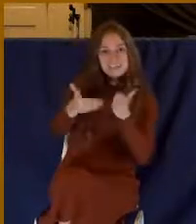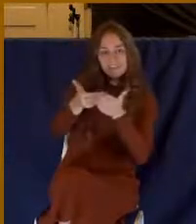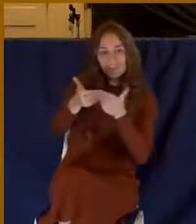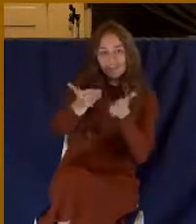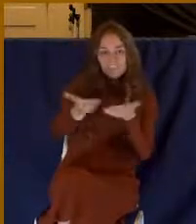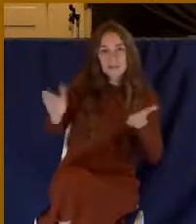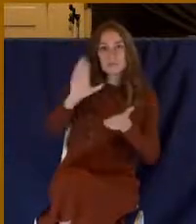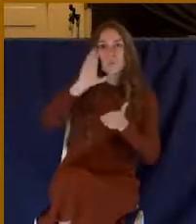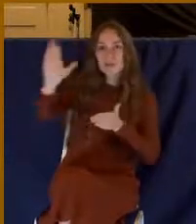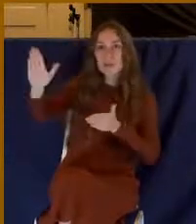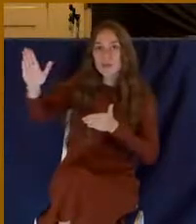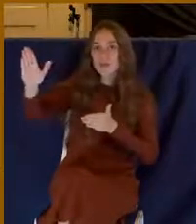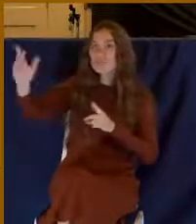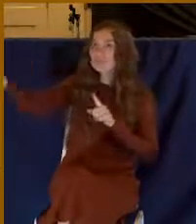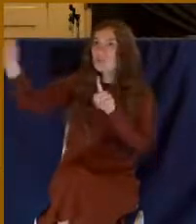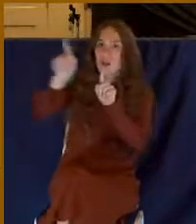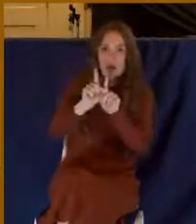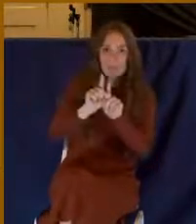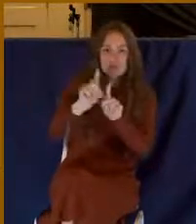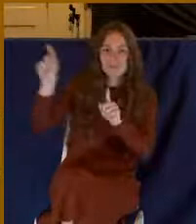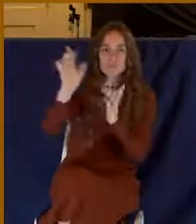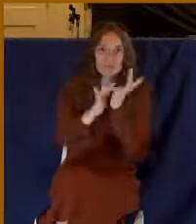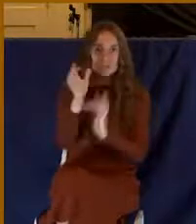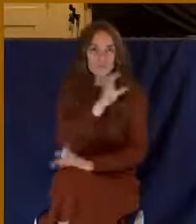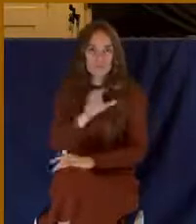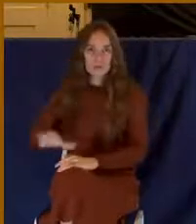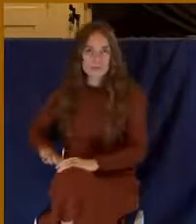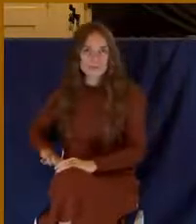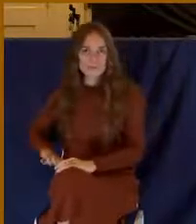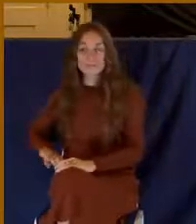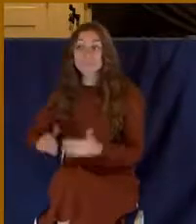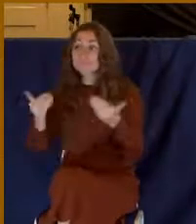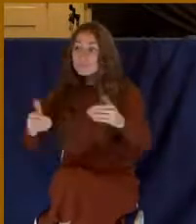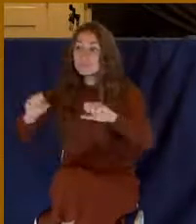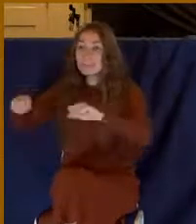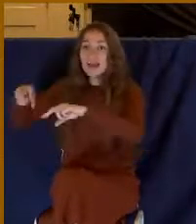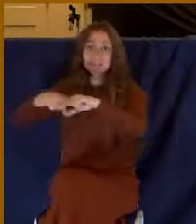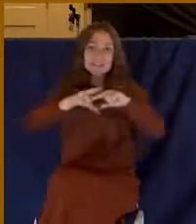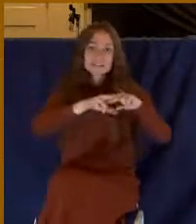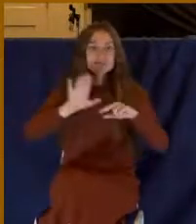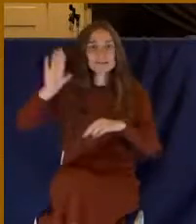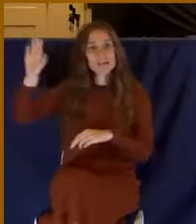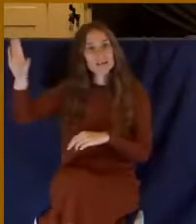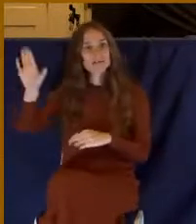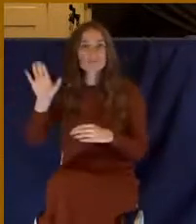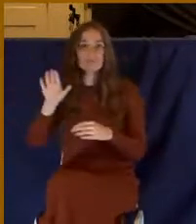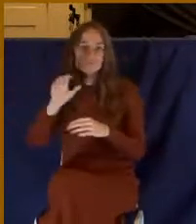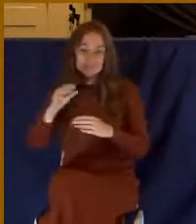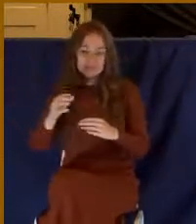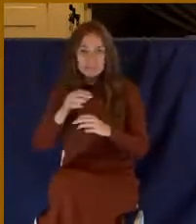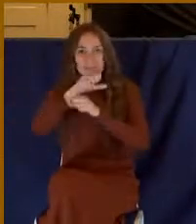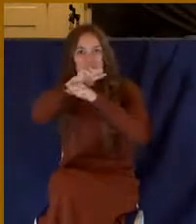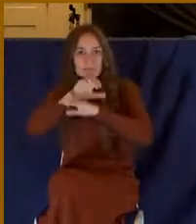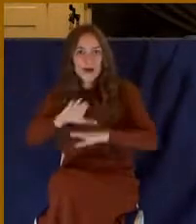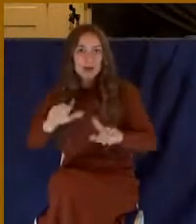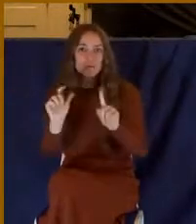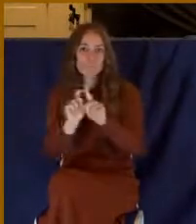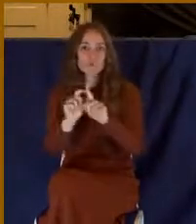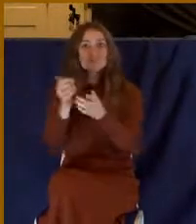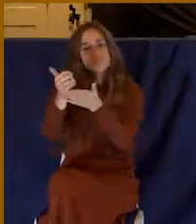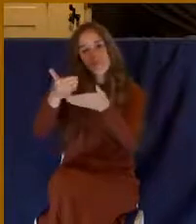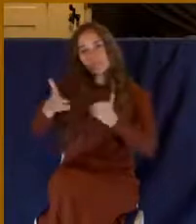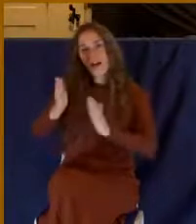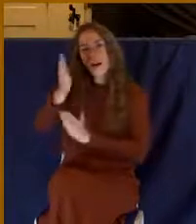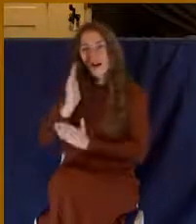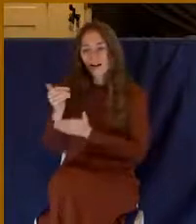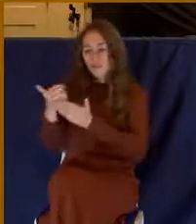Christ. Thank you so much. You may be seated. This is God's inerrant Word, his inspired Word. May God help us to understand it today.